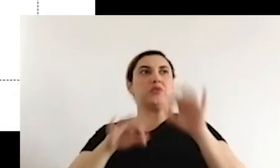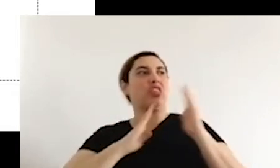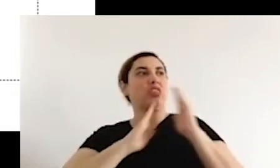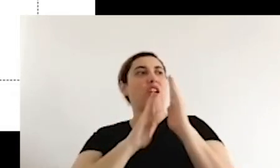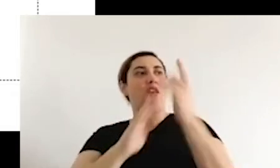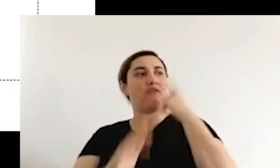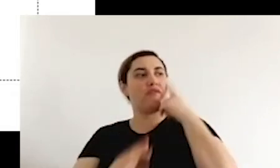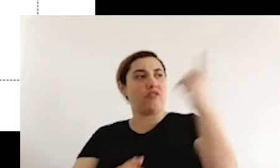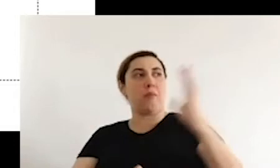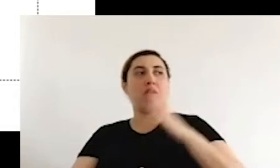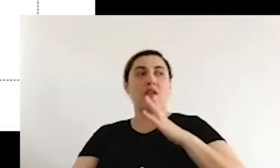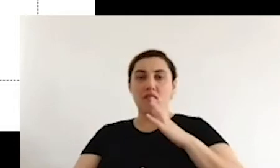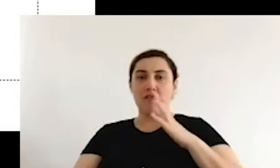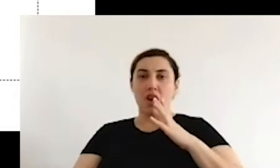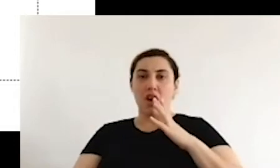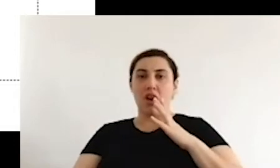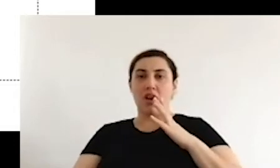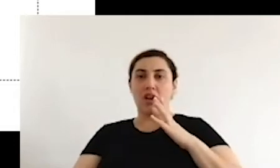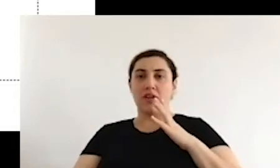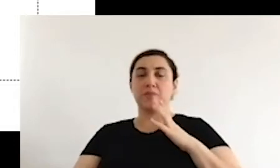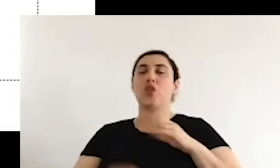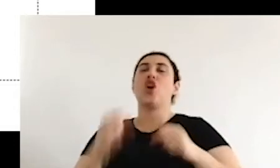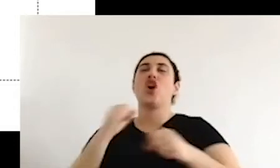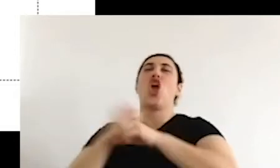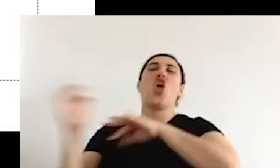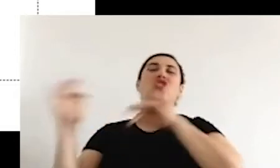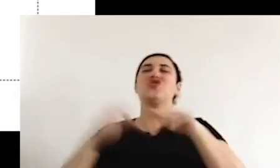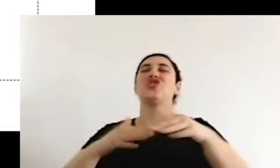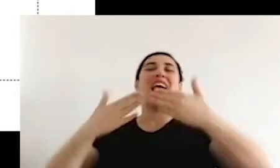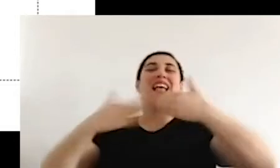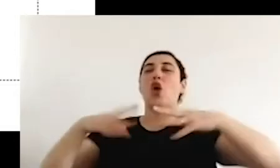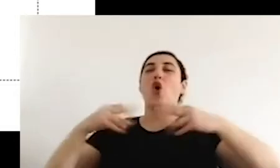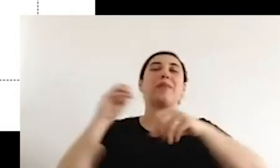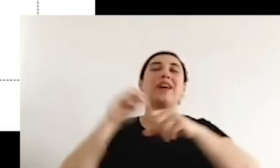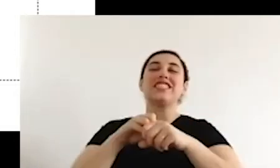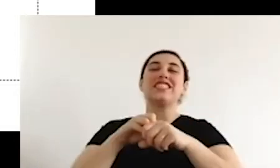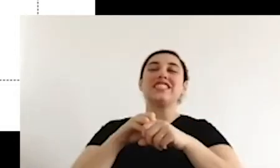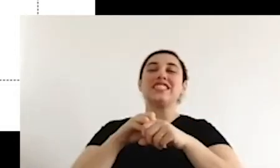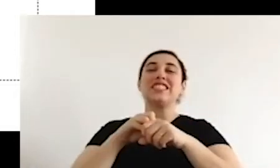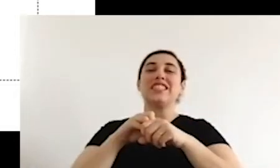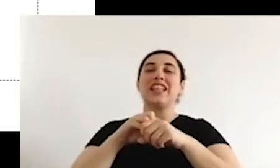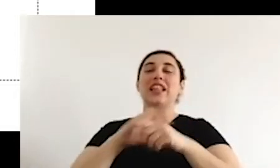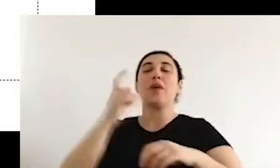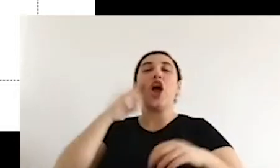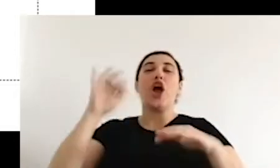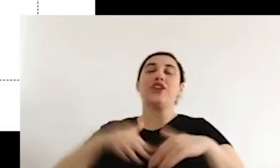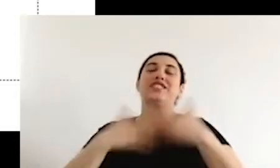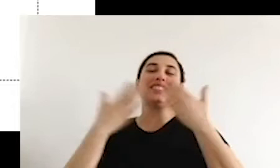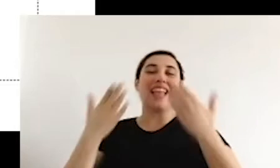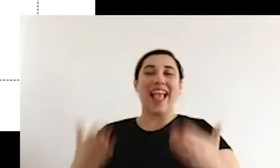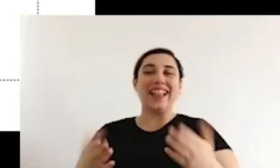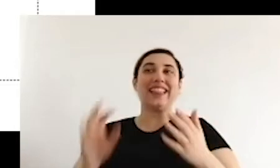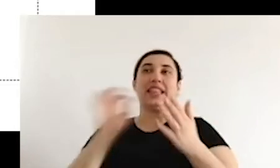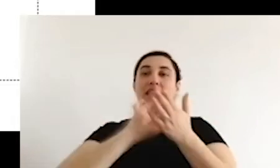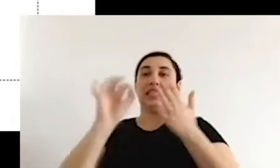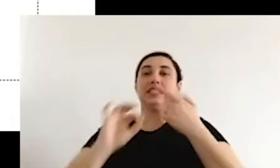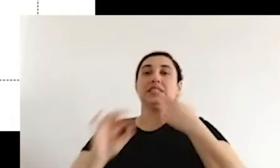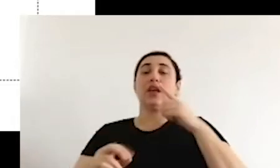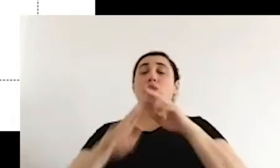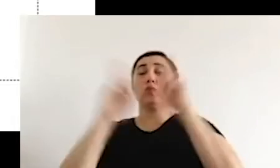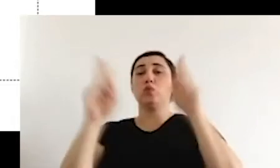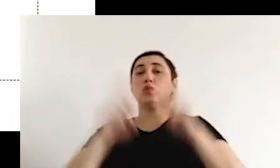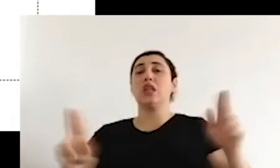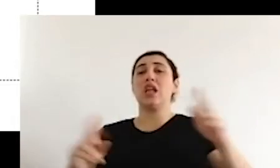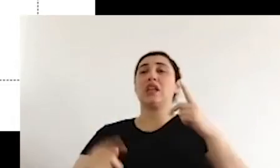protests outbroke after the killing of George Floyd, which still continue. And there are some international